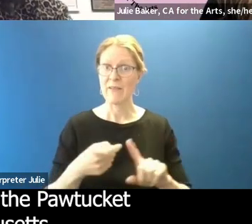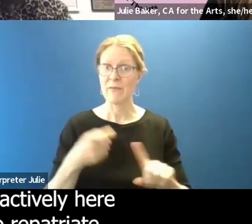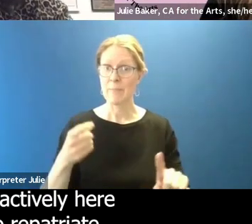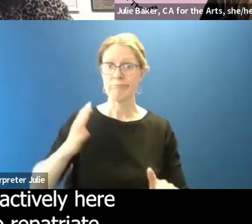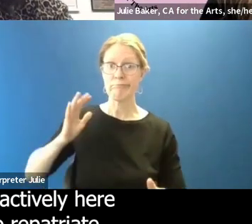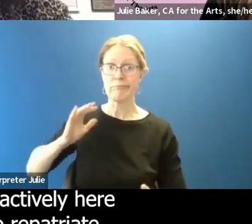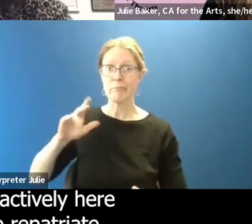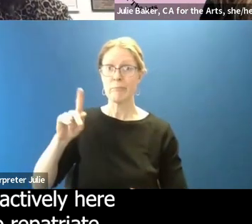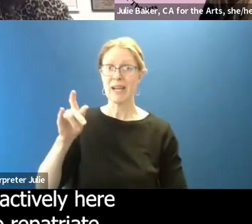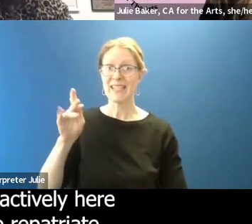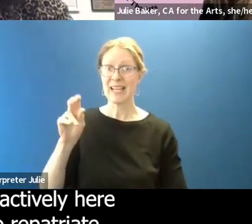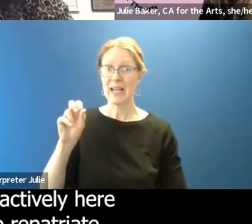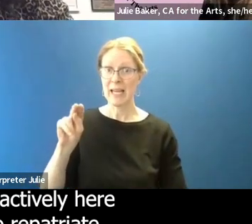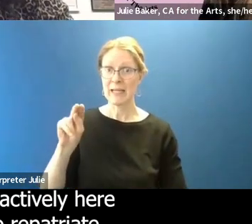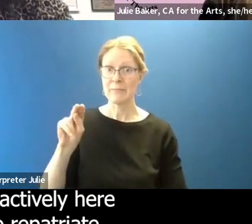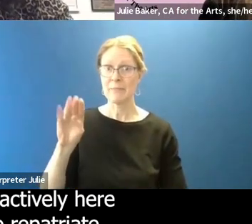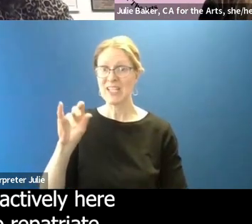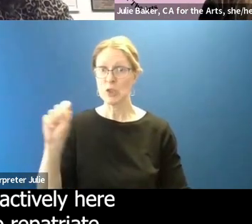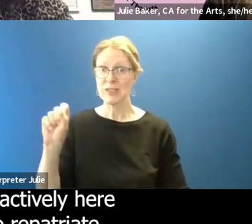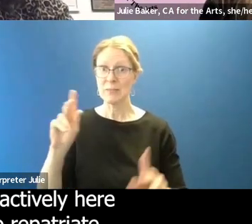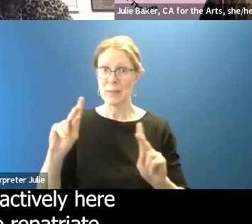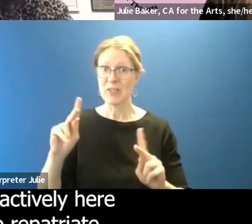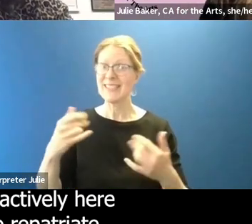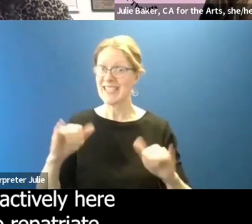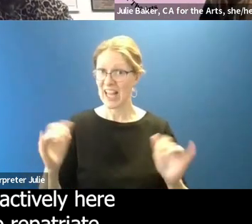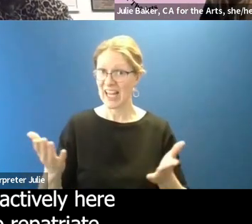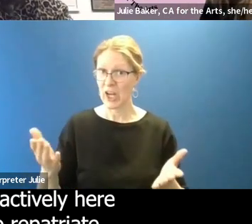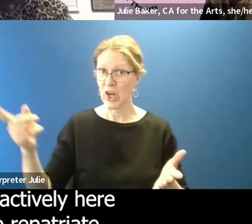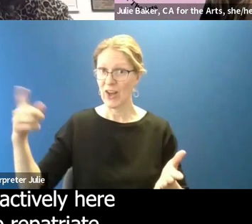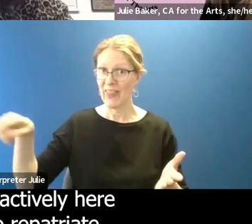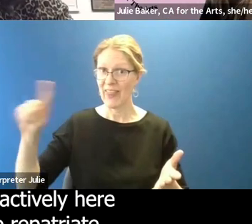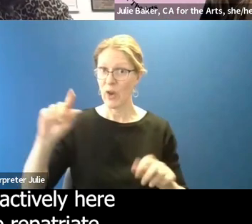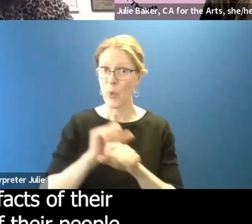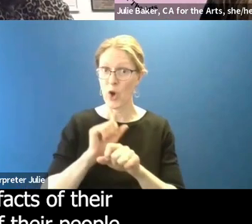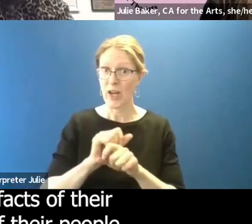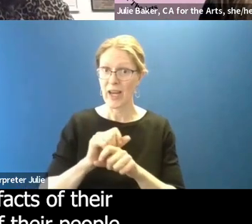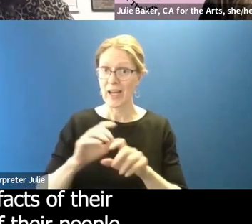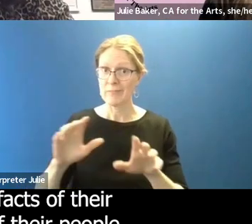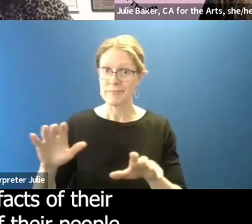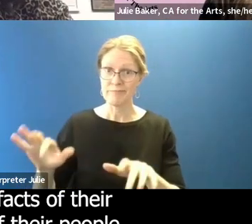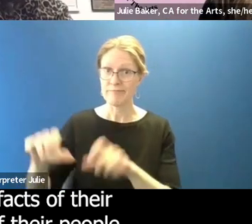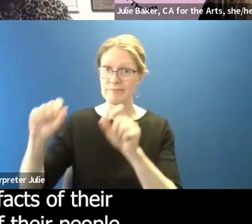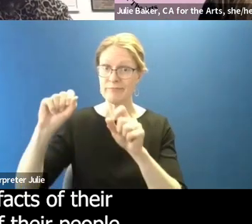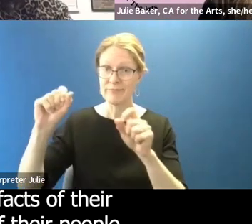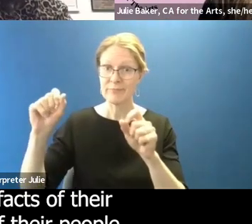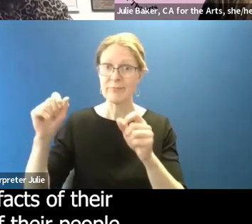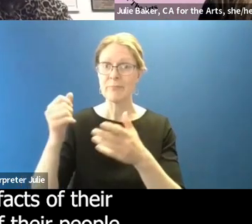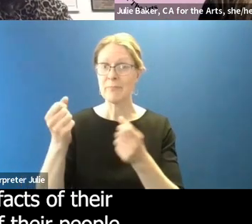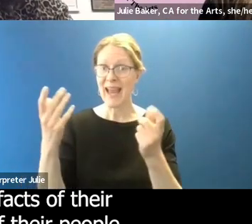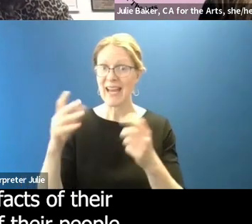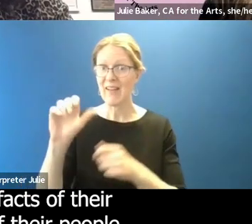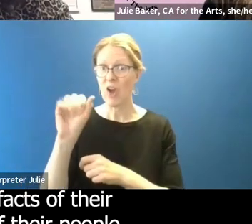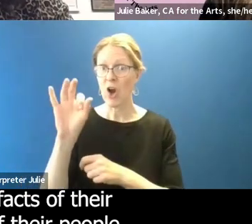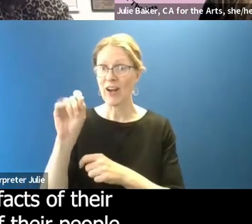Massachusetts people who are still actively here and are working to repatriate many of the artifacts of their